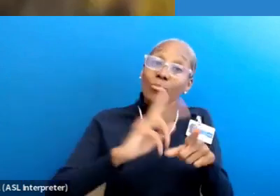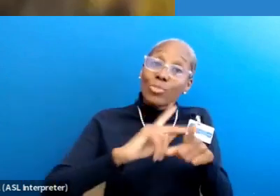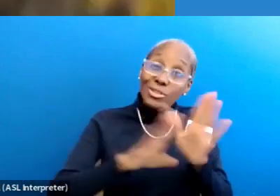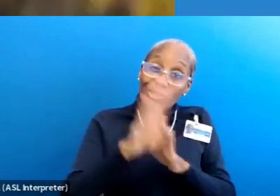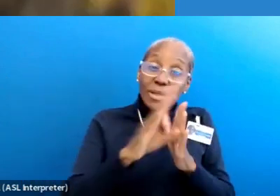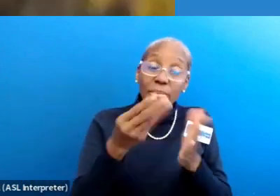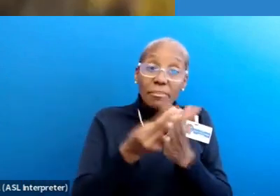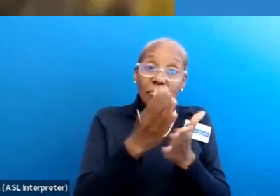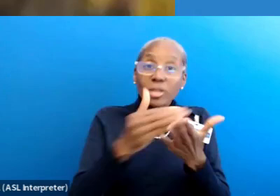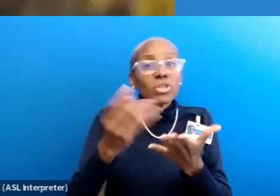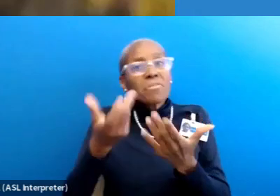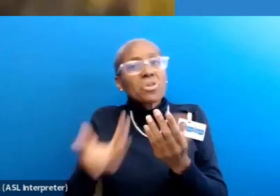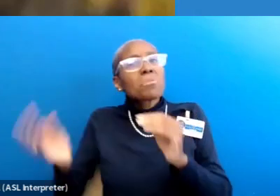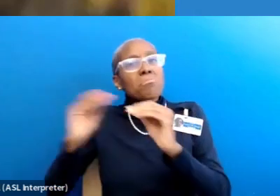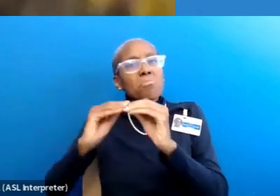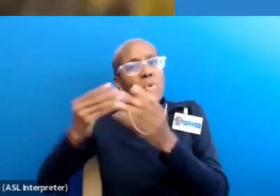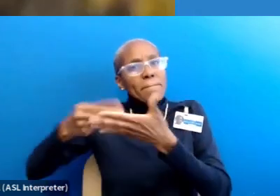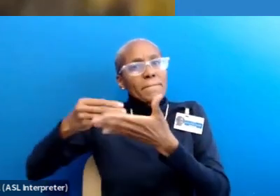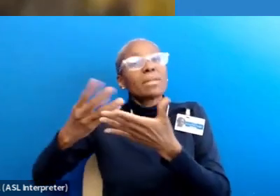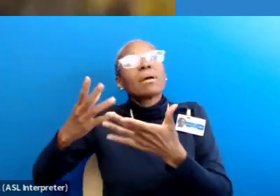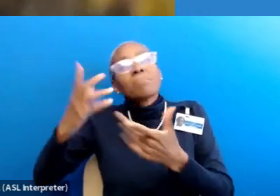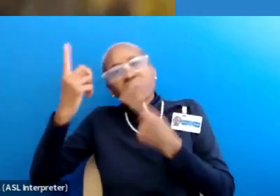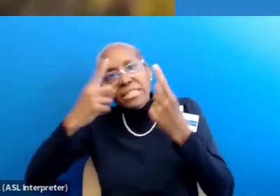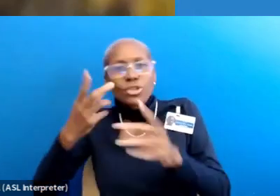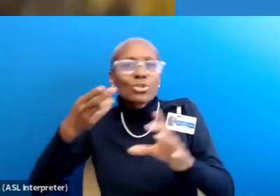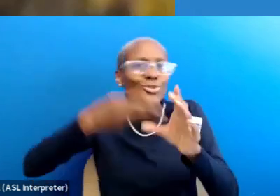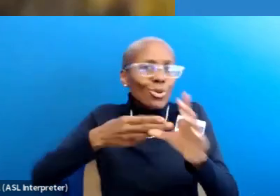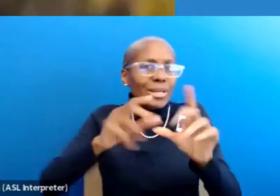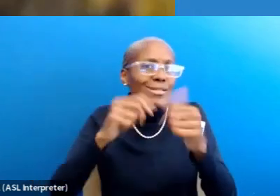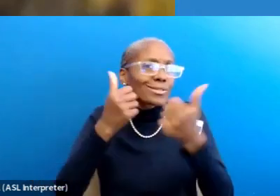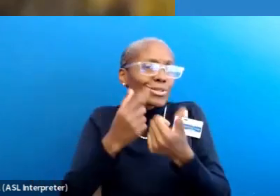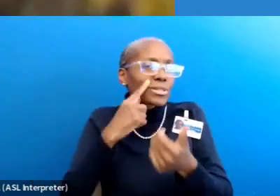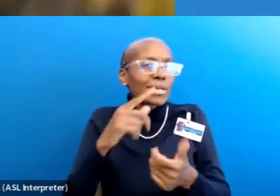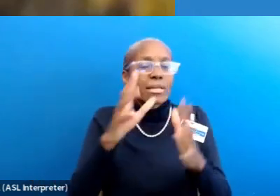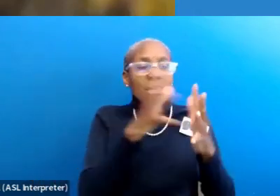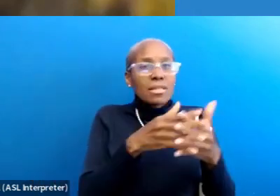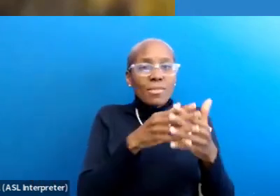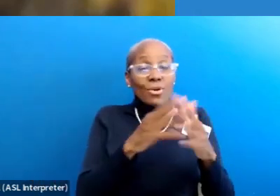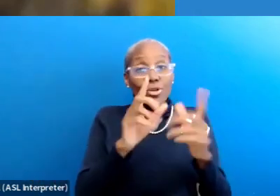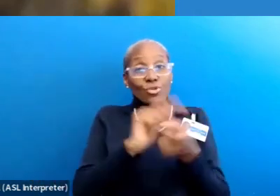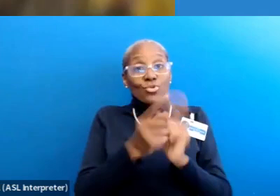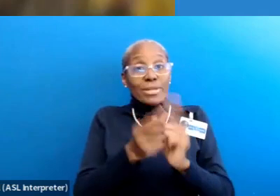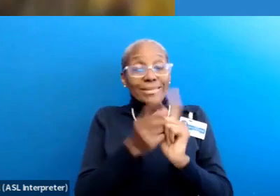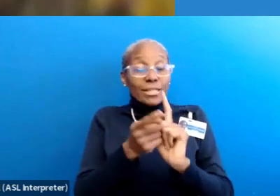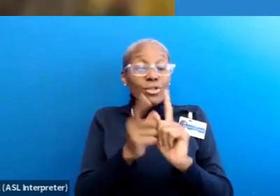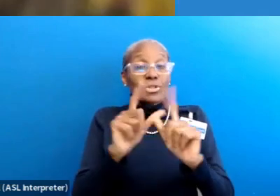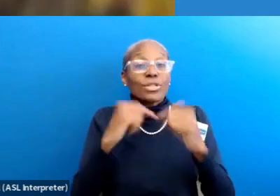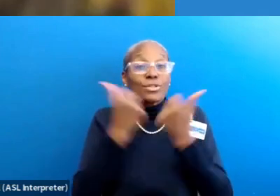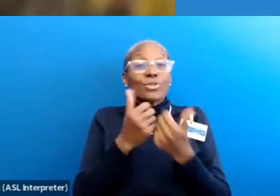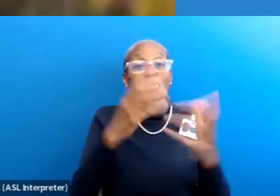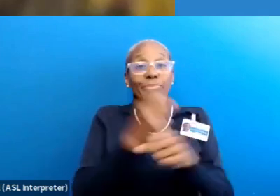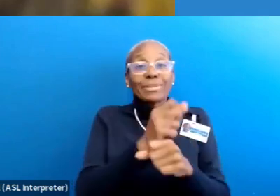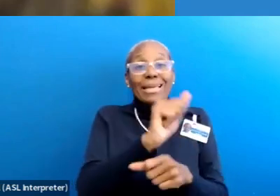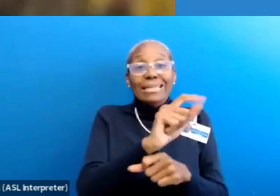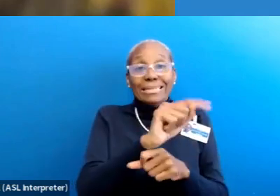is a little bit higher, consider joining an association like the American Translators Association or attending its annual